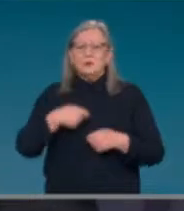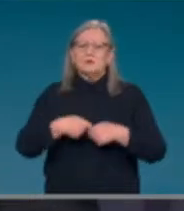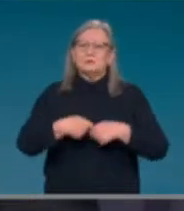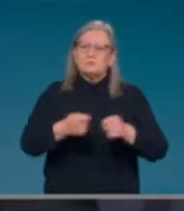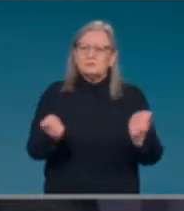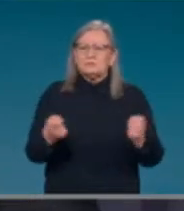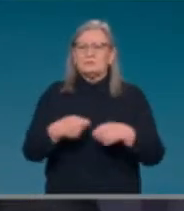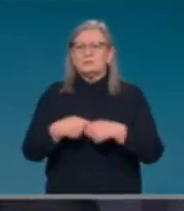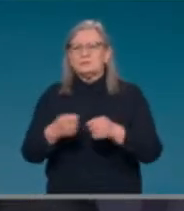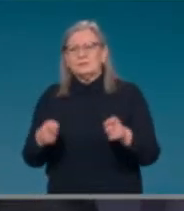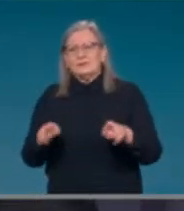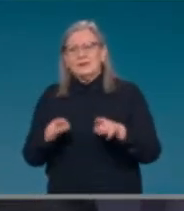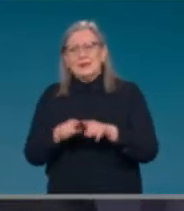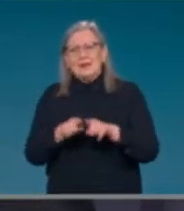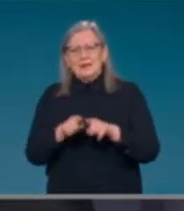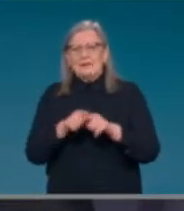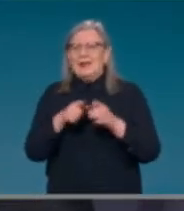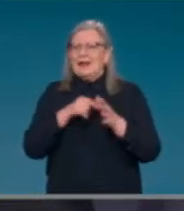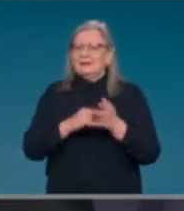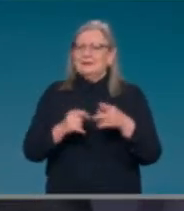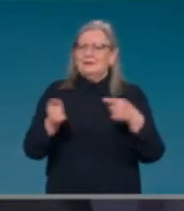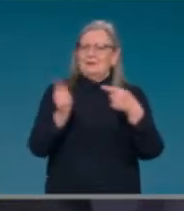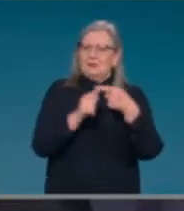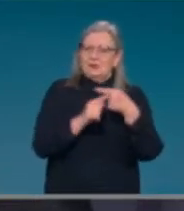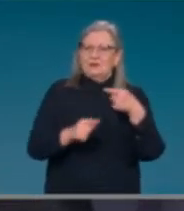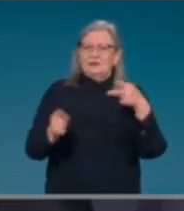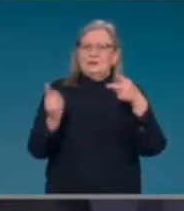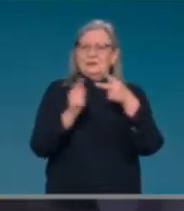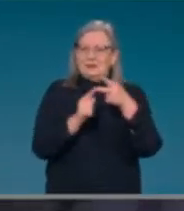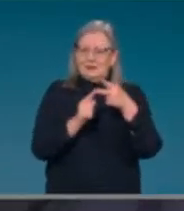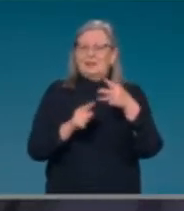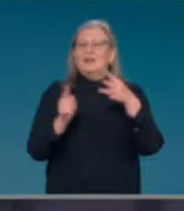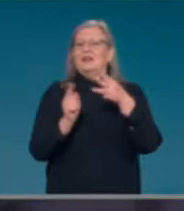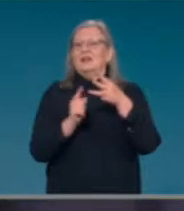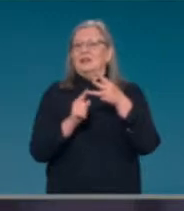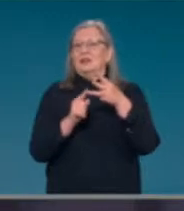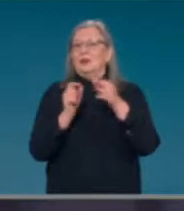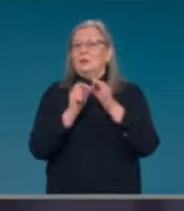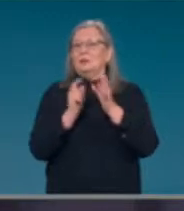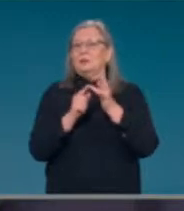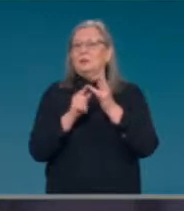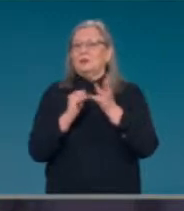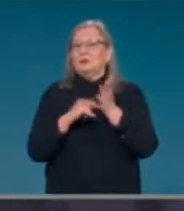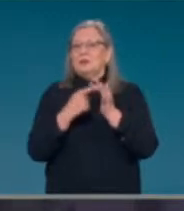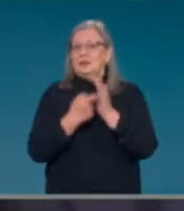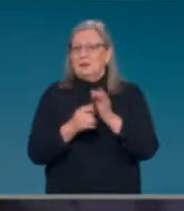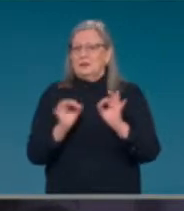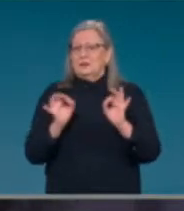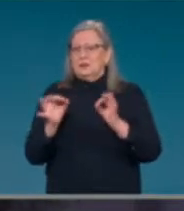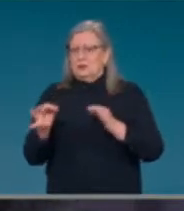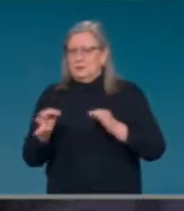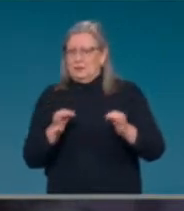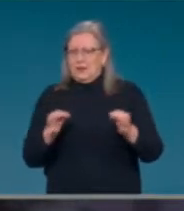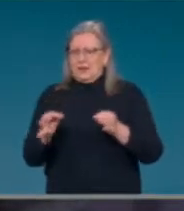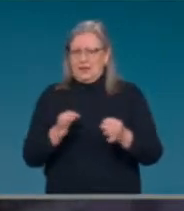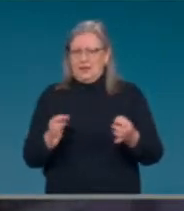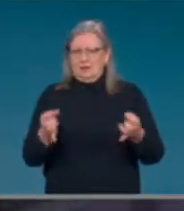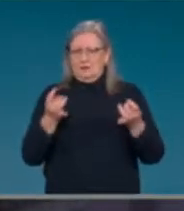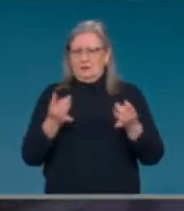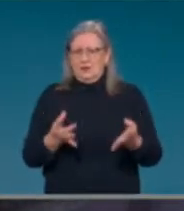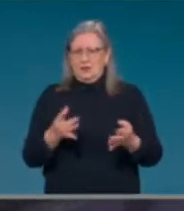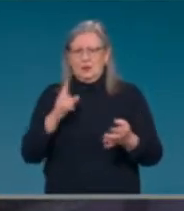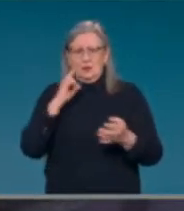booster program is ready to go. We just now will work with the states and territories and